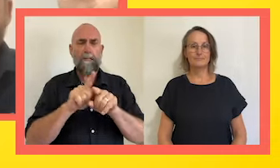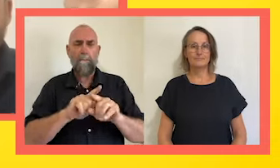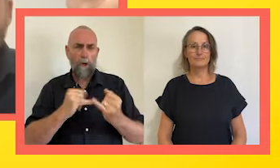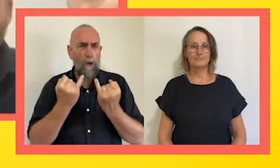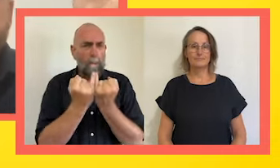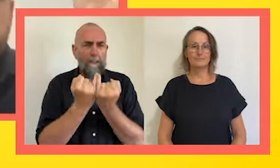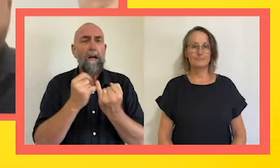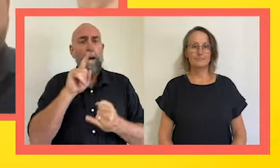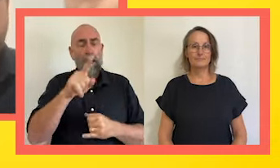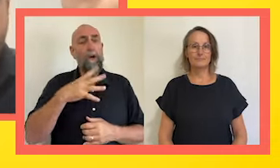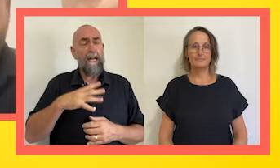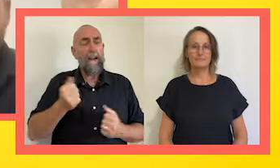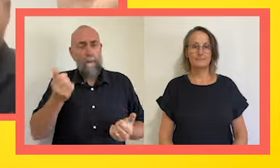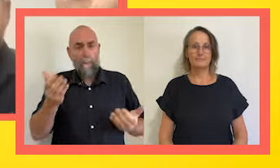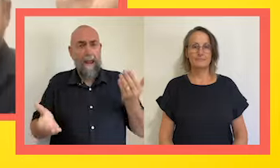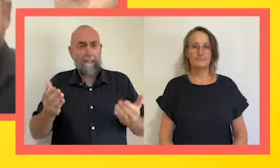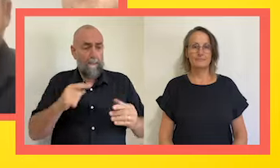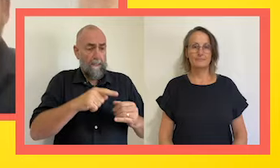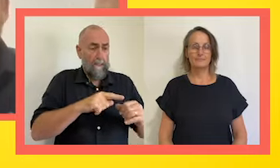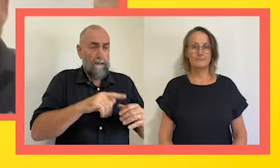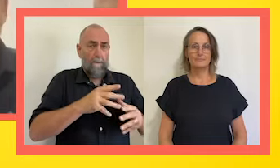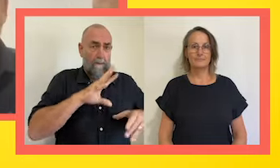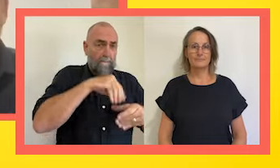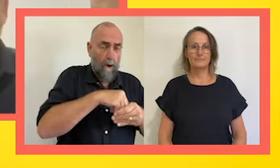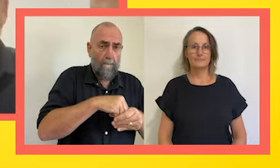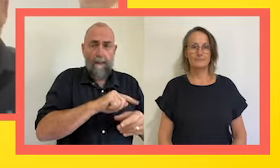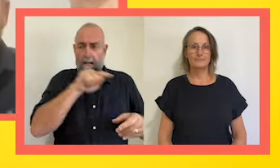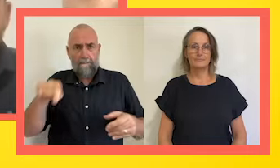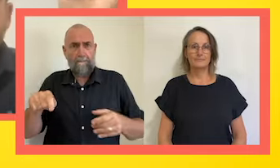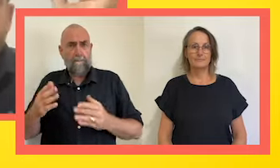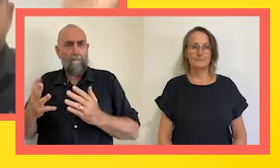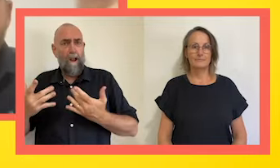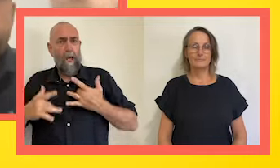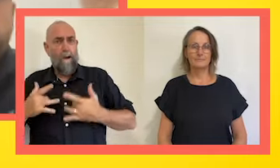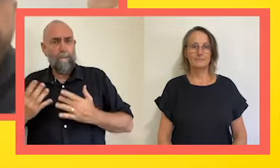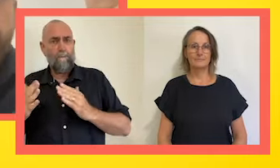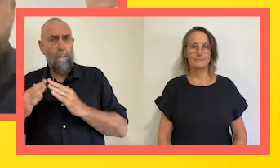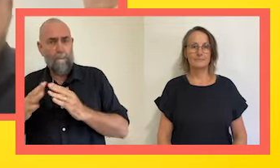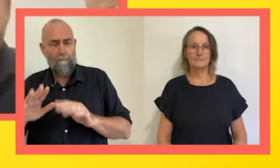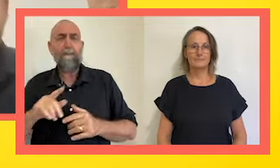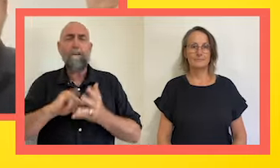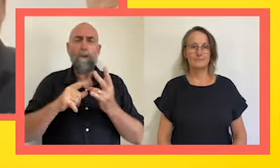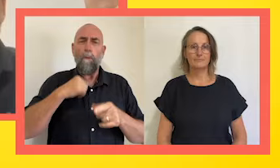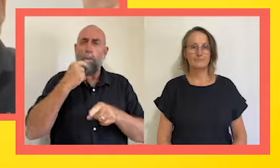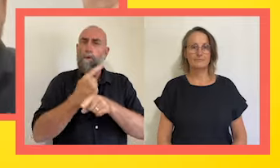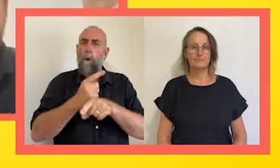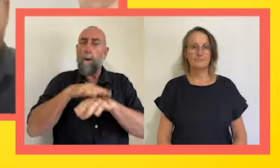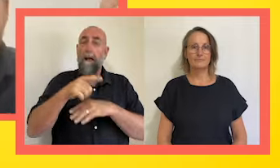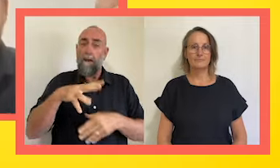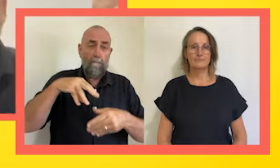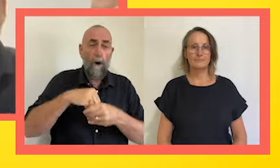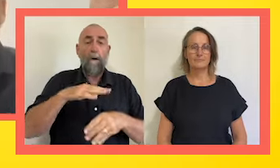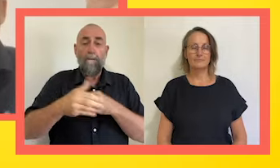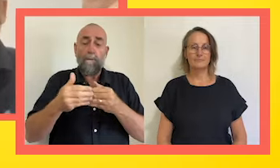to engage outside of that so that you are around for the long term. Adam, we're going to be talking about that over this year of